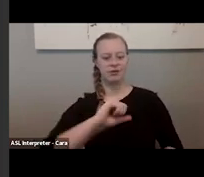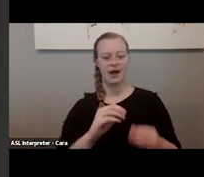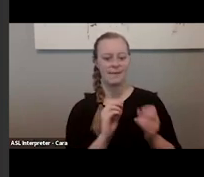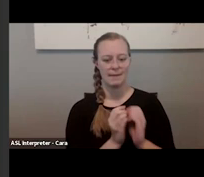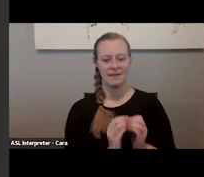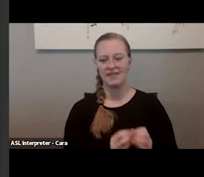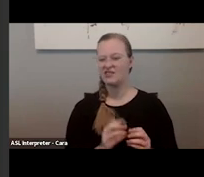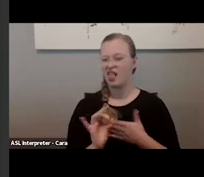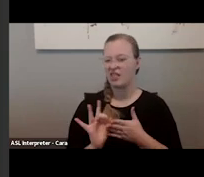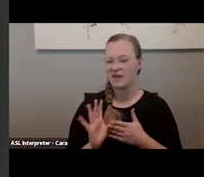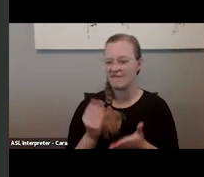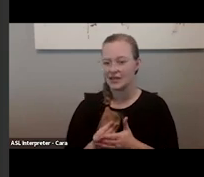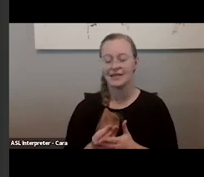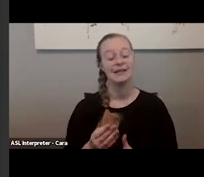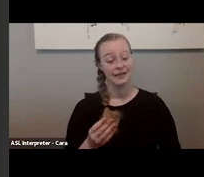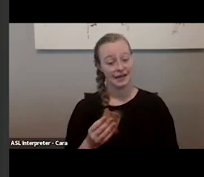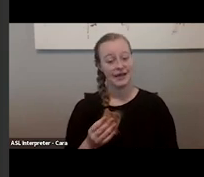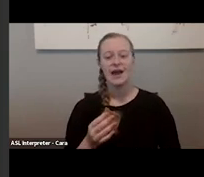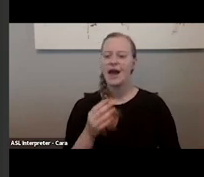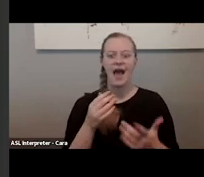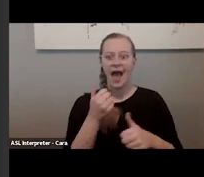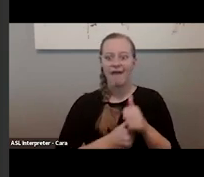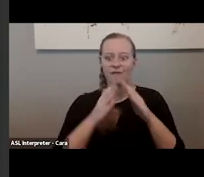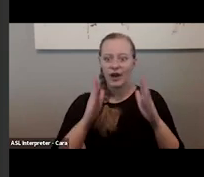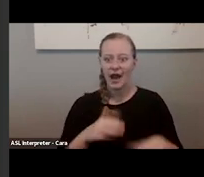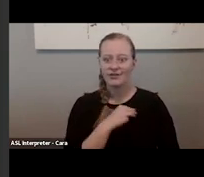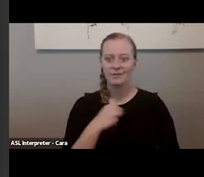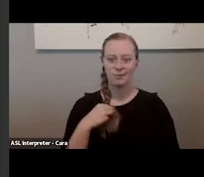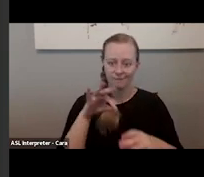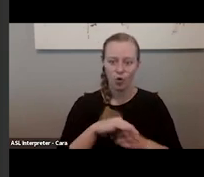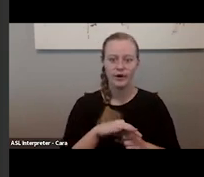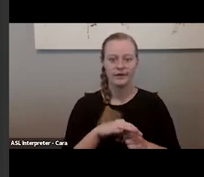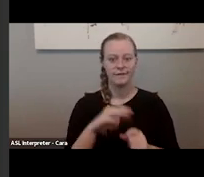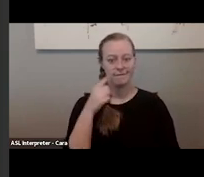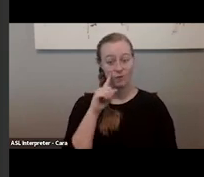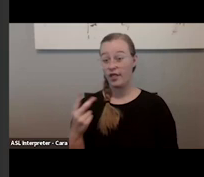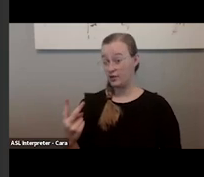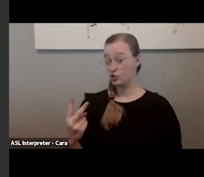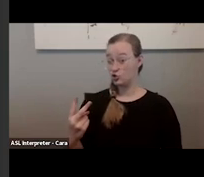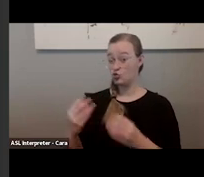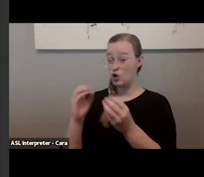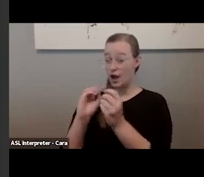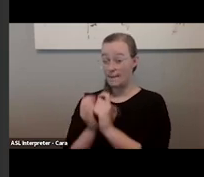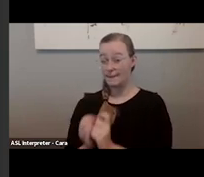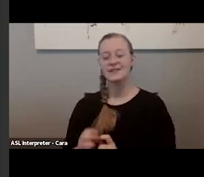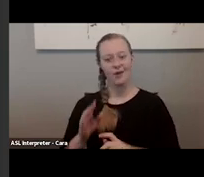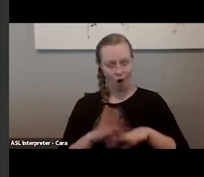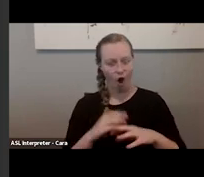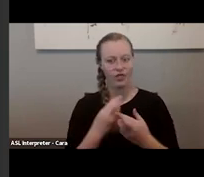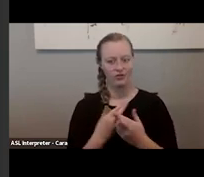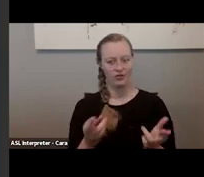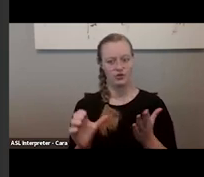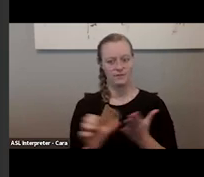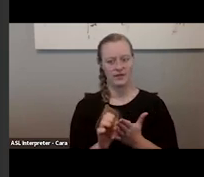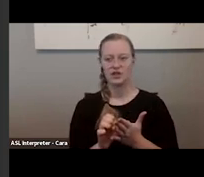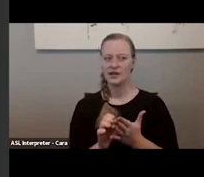have the way every House member voted on these two amendments on this resource page. There isn't